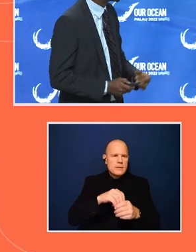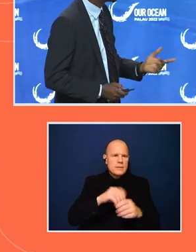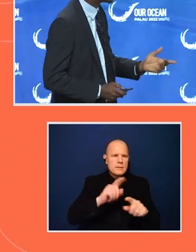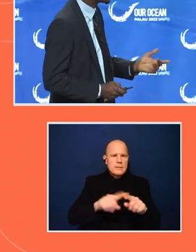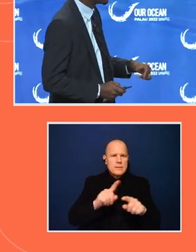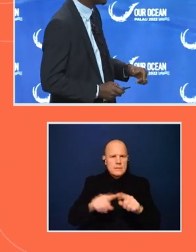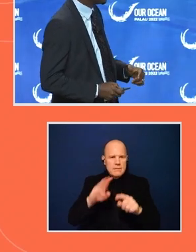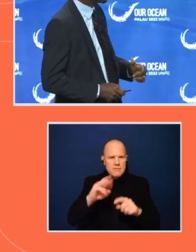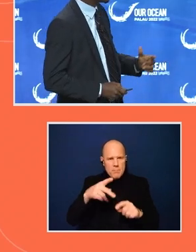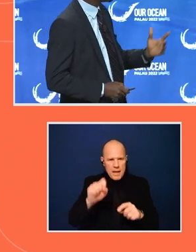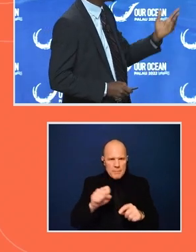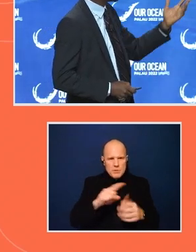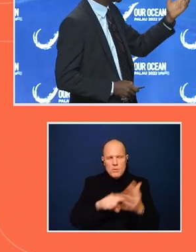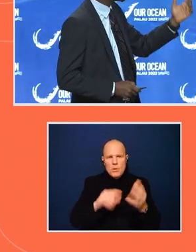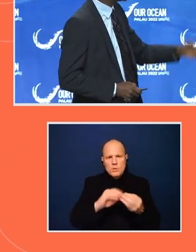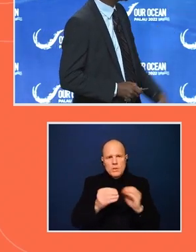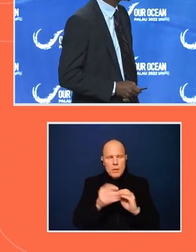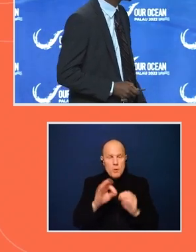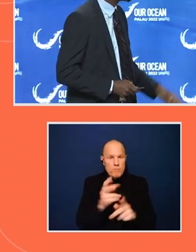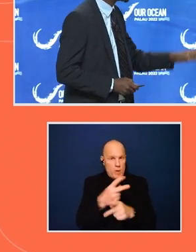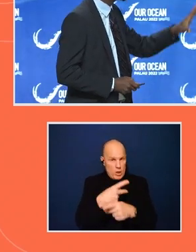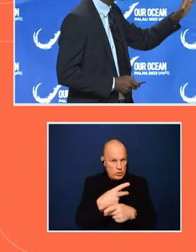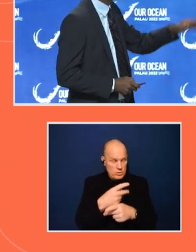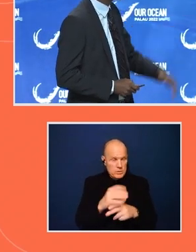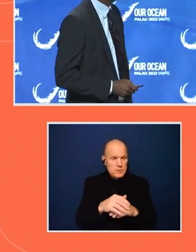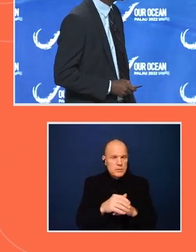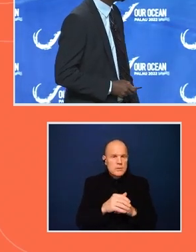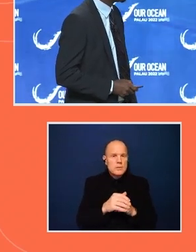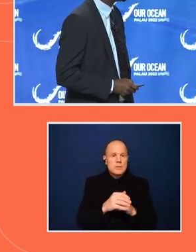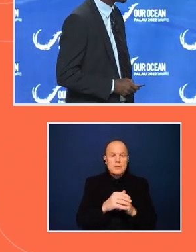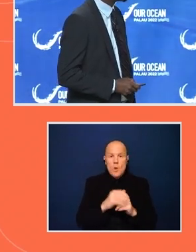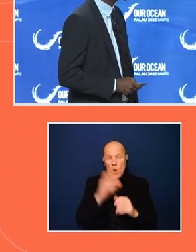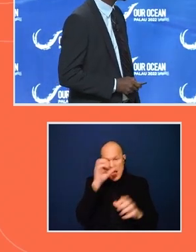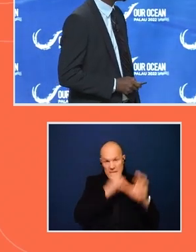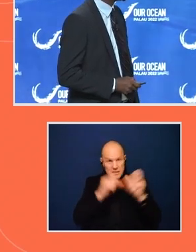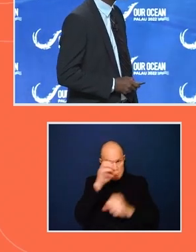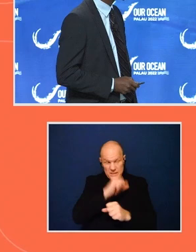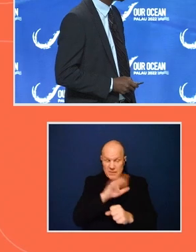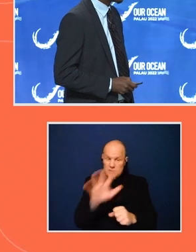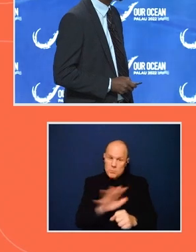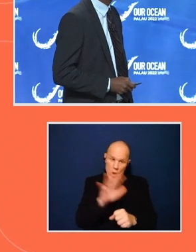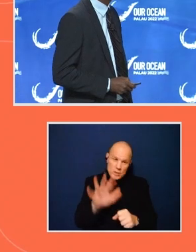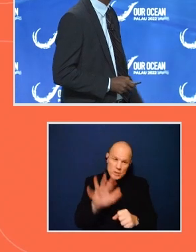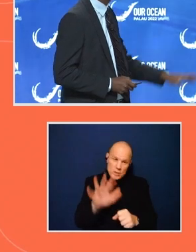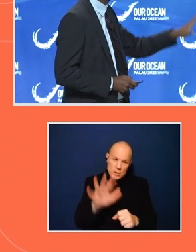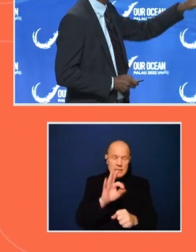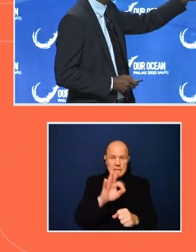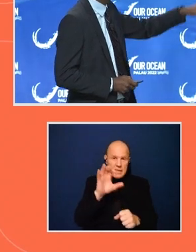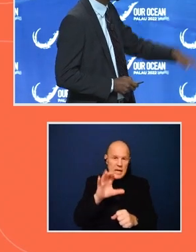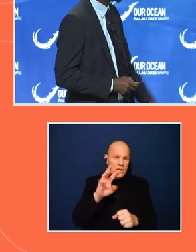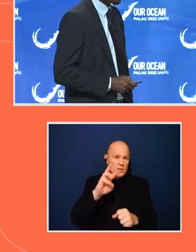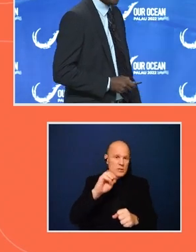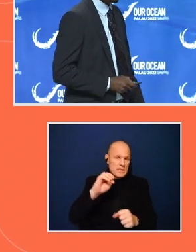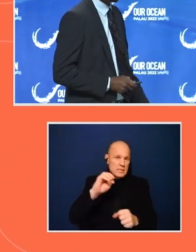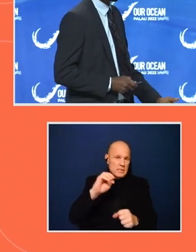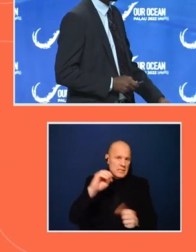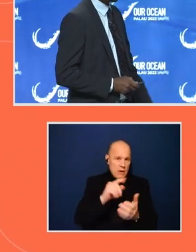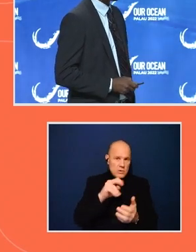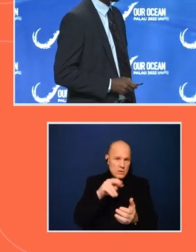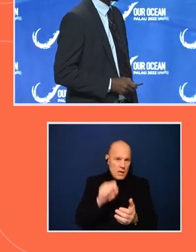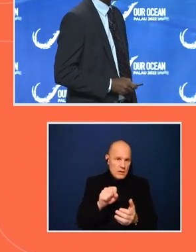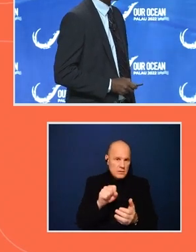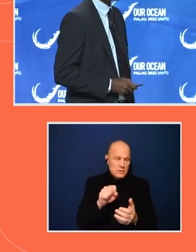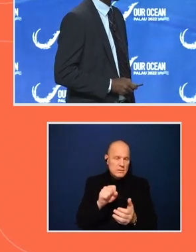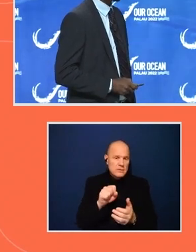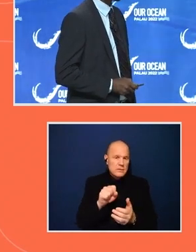the number of production. So artisanal estimates is approximately 960,000 tons, and that is for